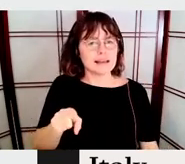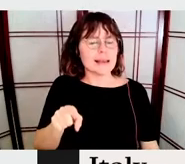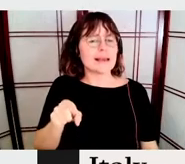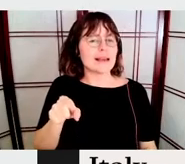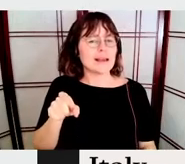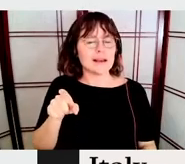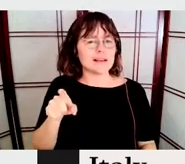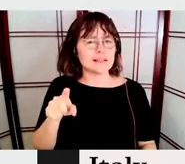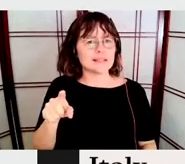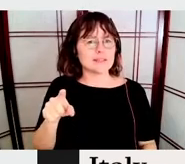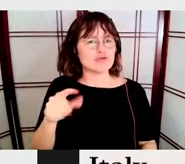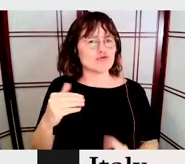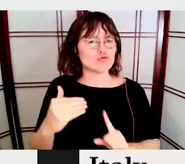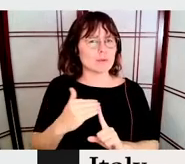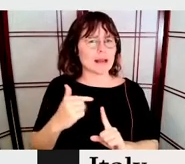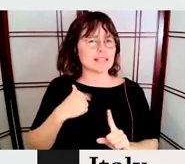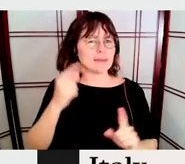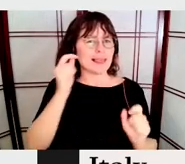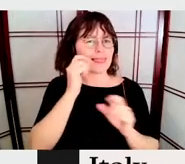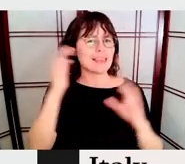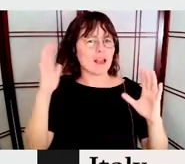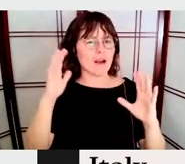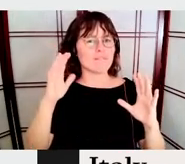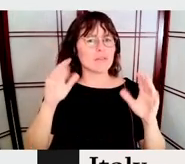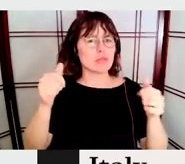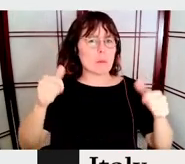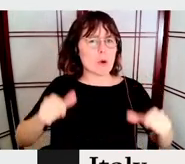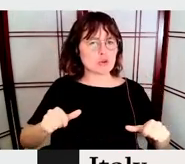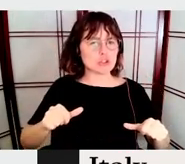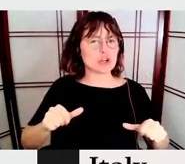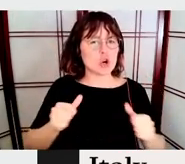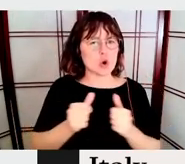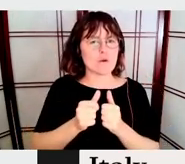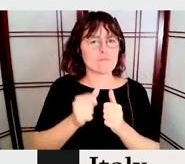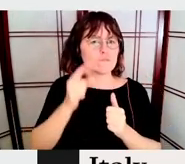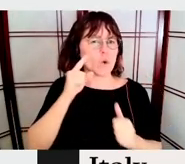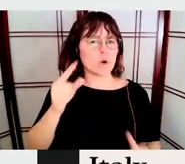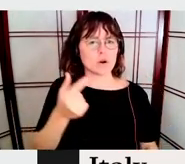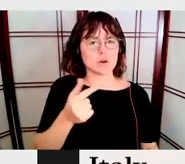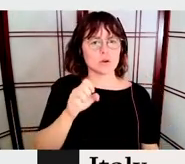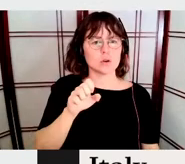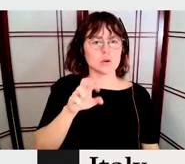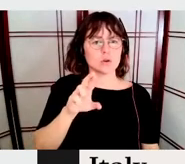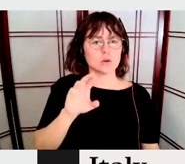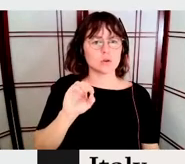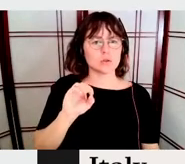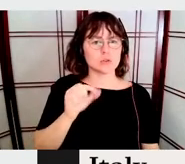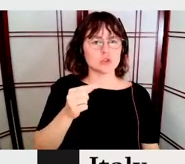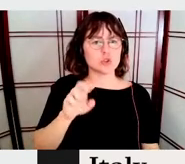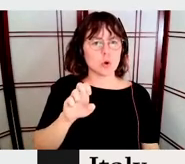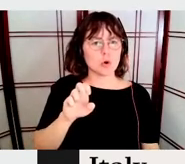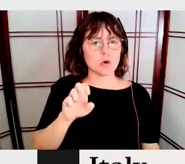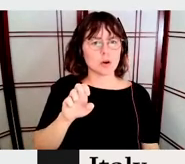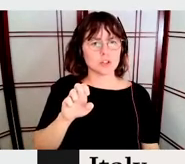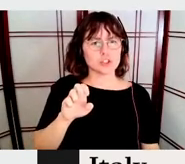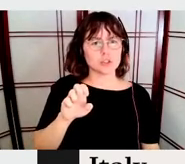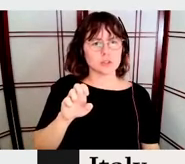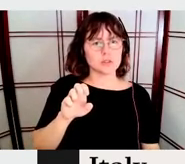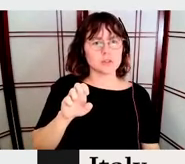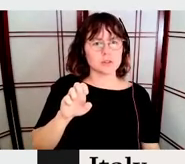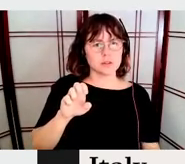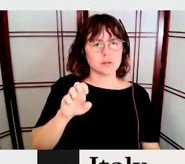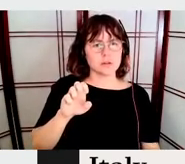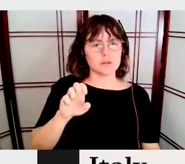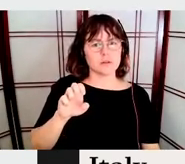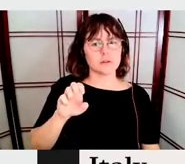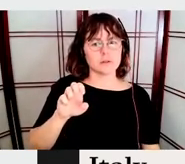for George Floyd. But the, the name of, of the, the surname of, of, of, of George Floyd is, is, is,